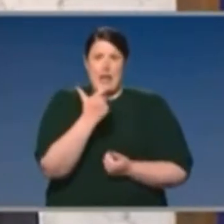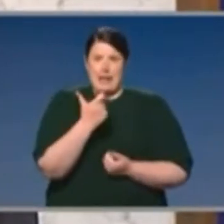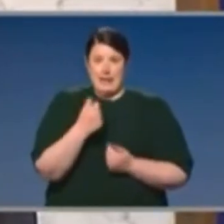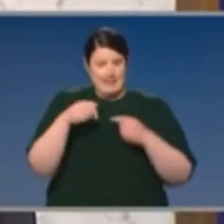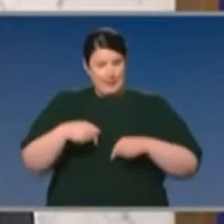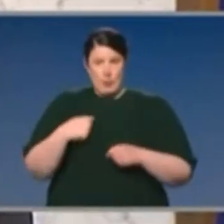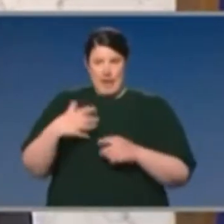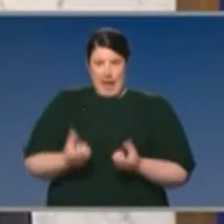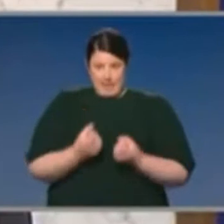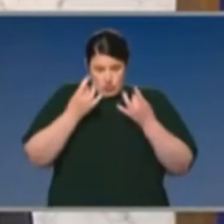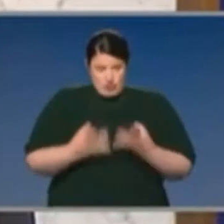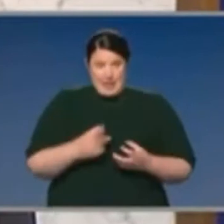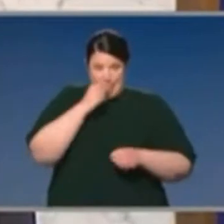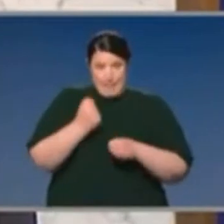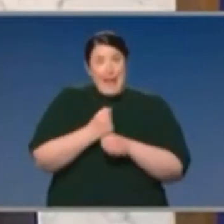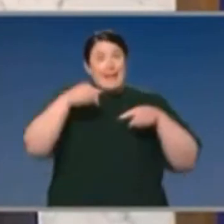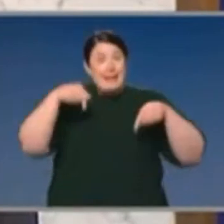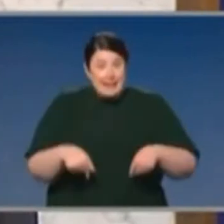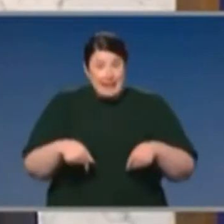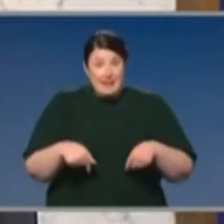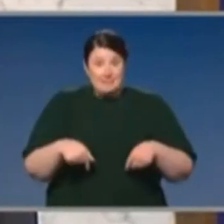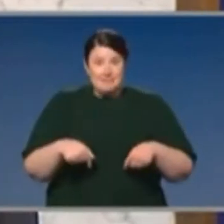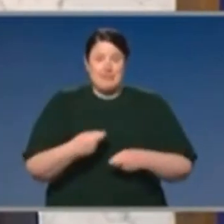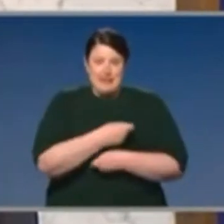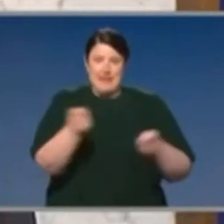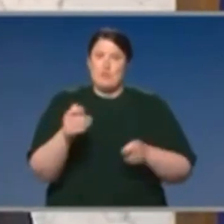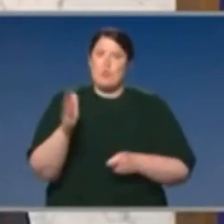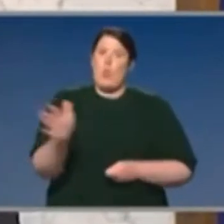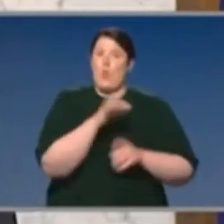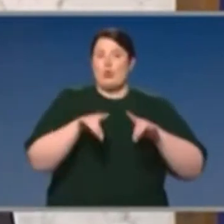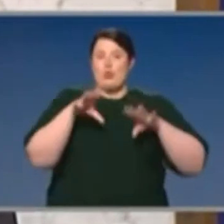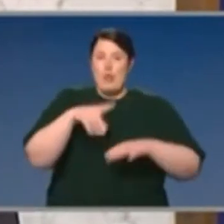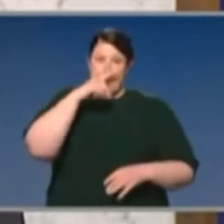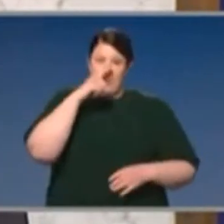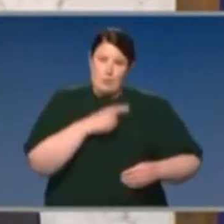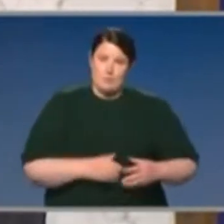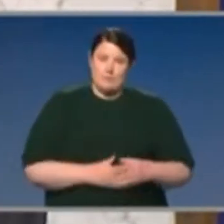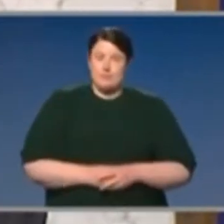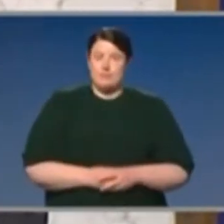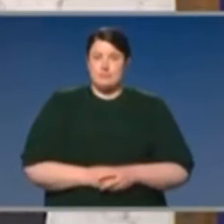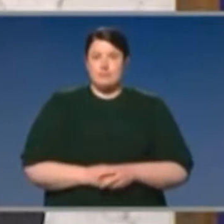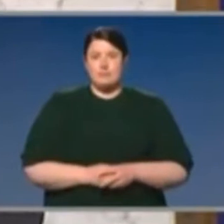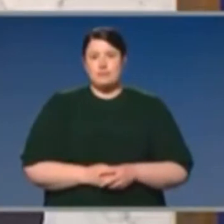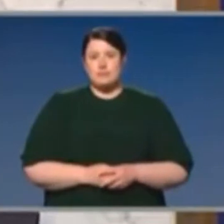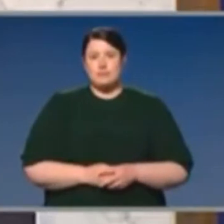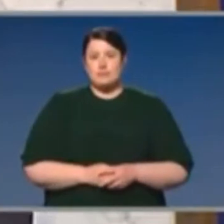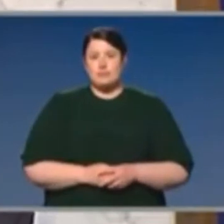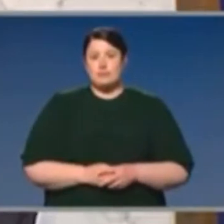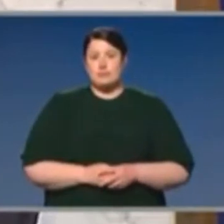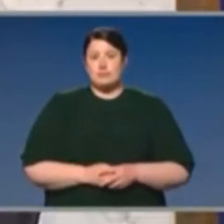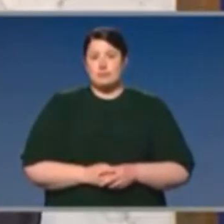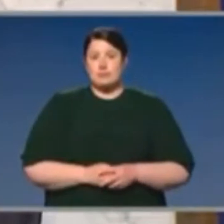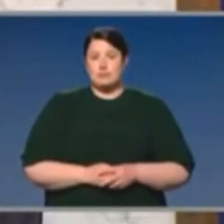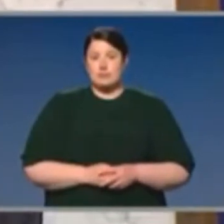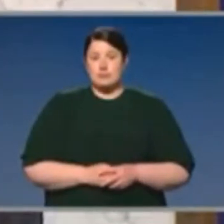nation, secured them and be able to produce them here in Australia. The best advice that we have, and